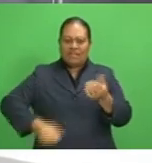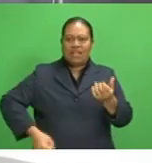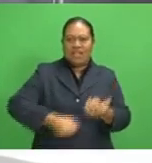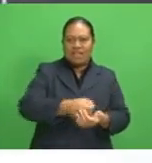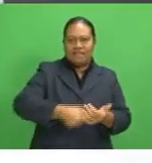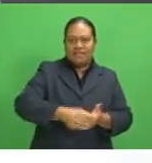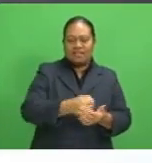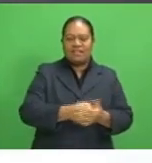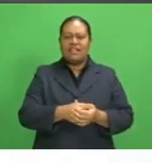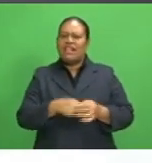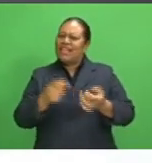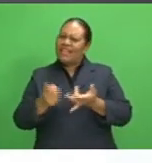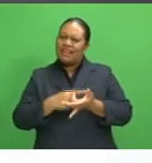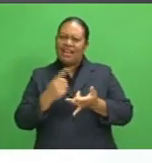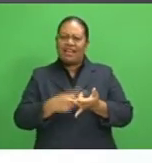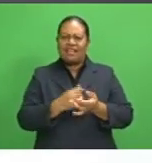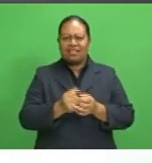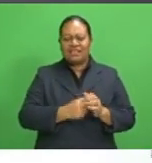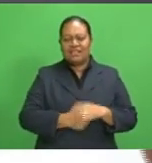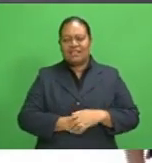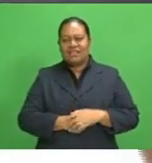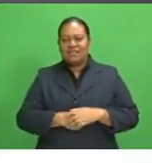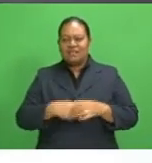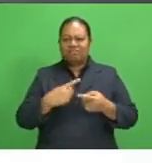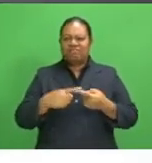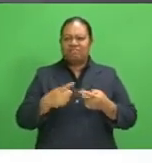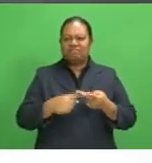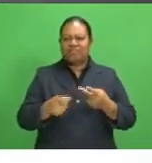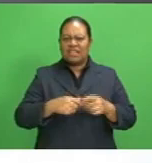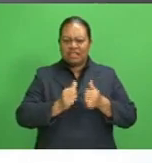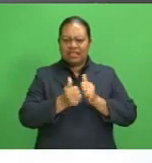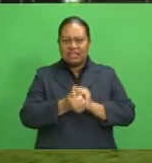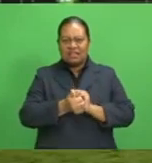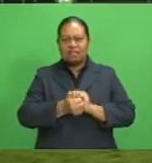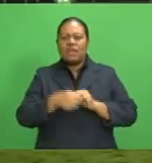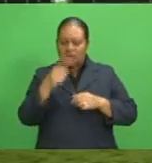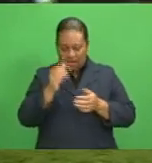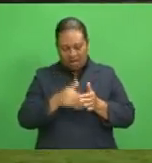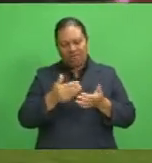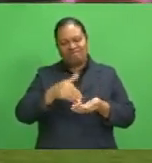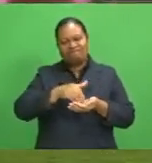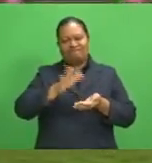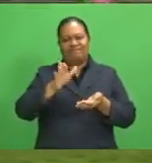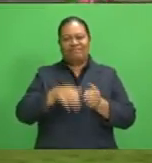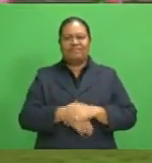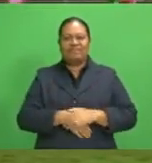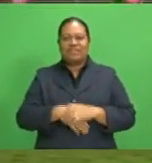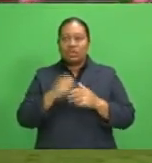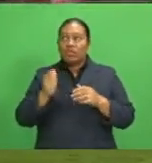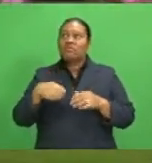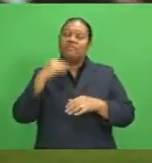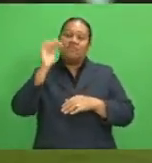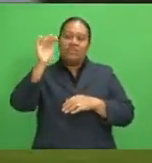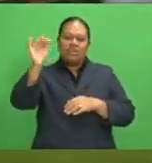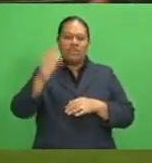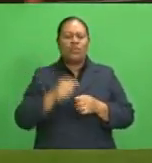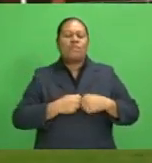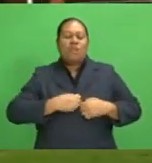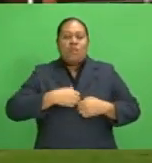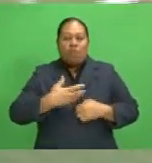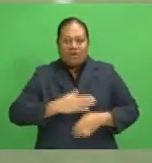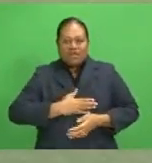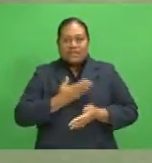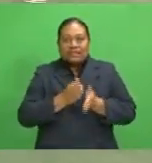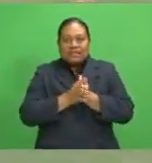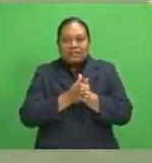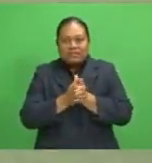cycling, yachting, gymnastics, karate, squash and tennis have been approved. Meaning, the weeks ahead are going to be more interesting on the